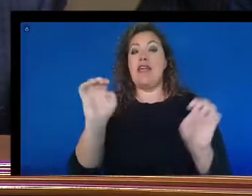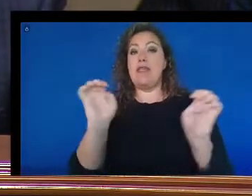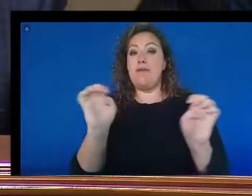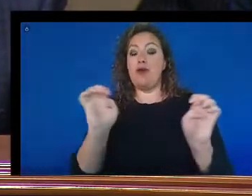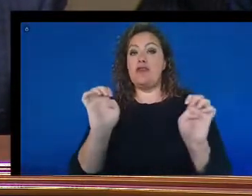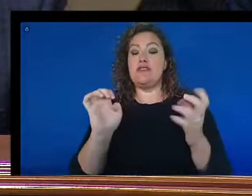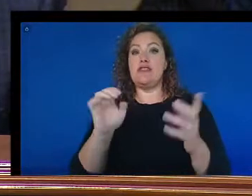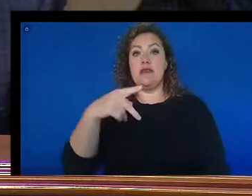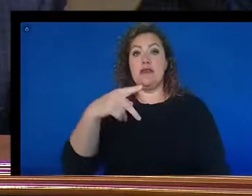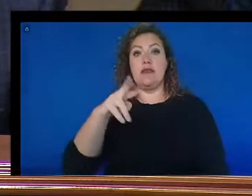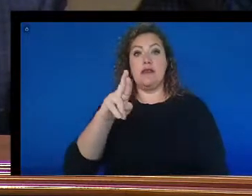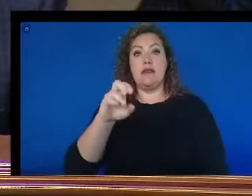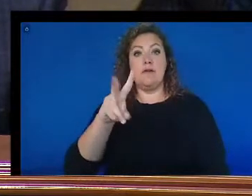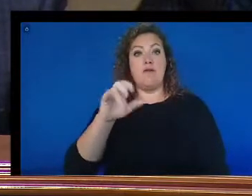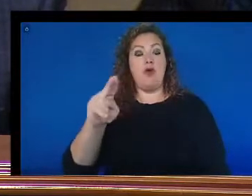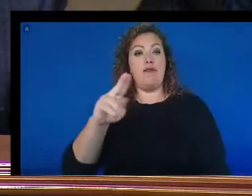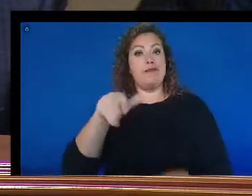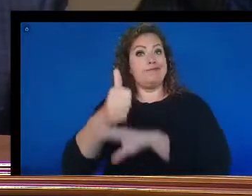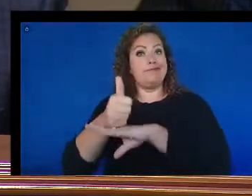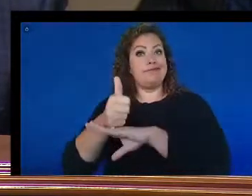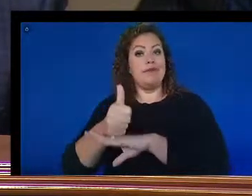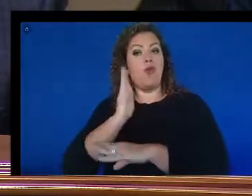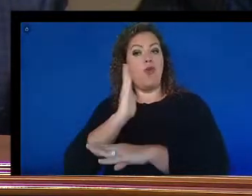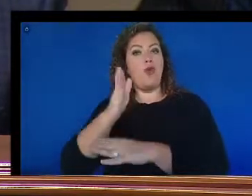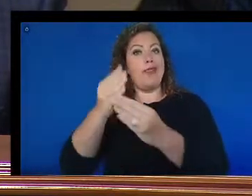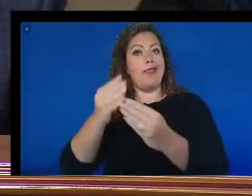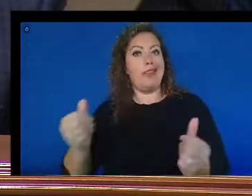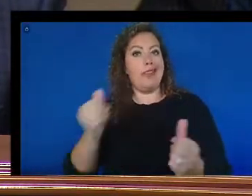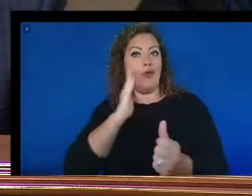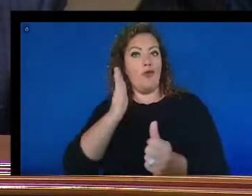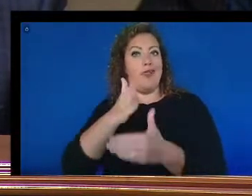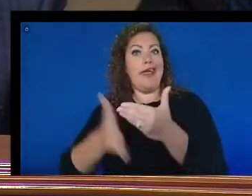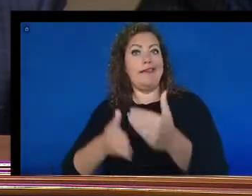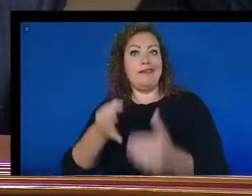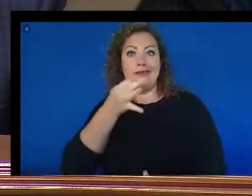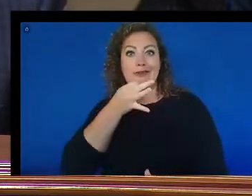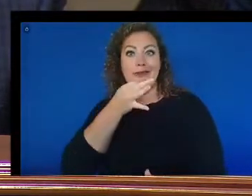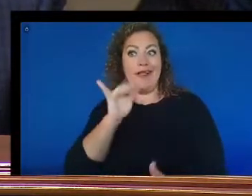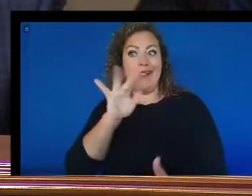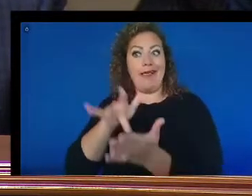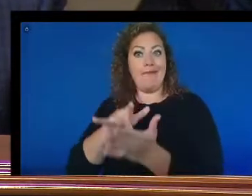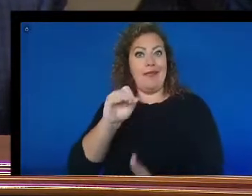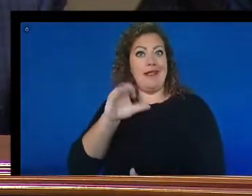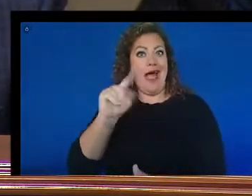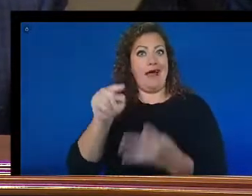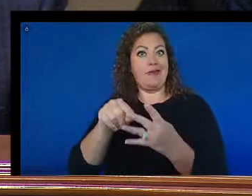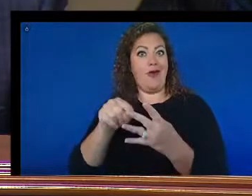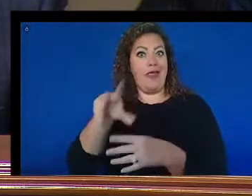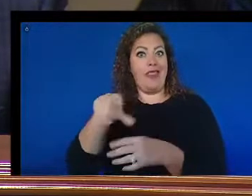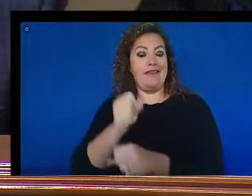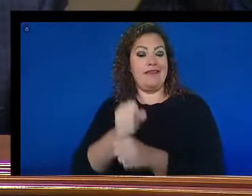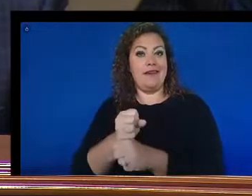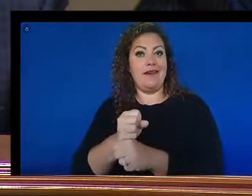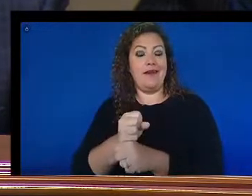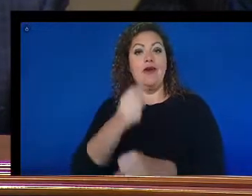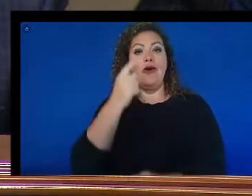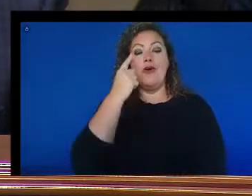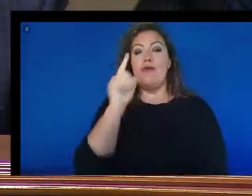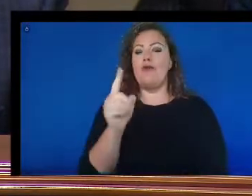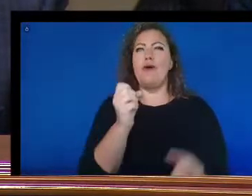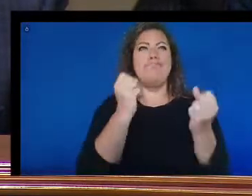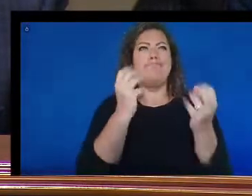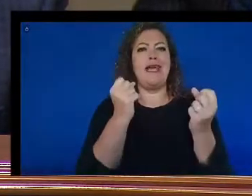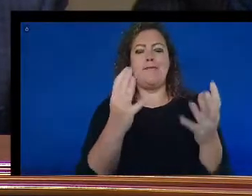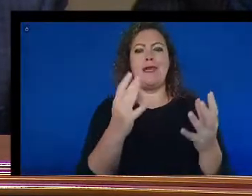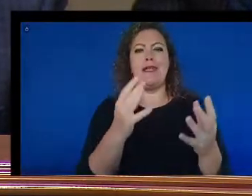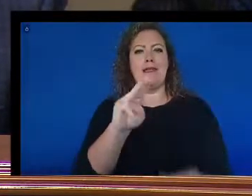will end and they will end soon, like in mid-October of this year. For the tens of millions of Medicare